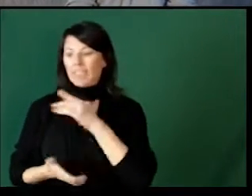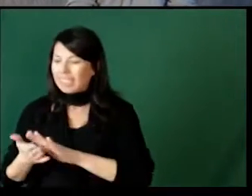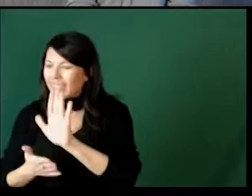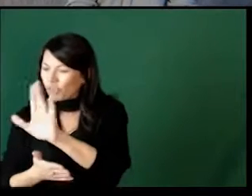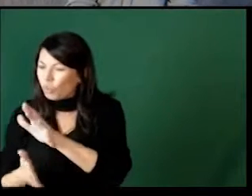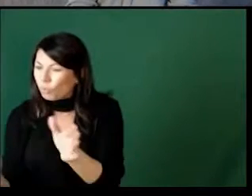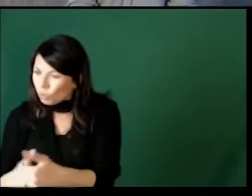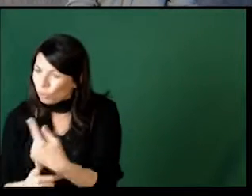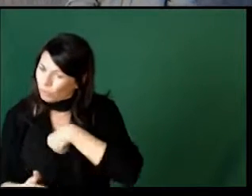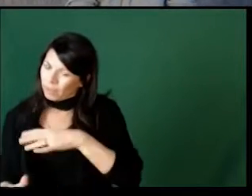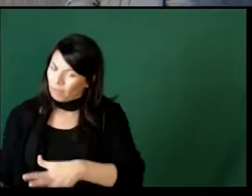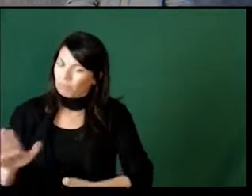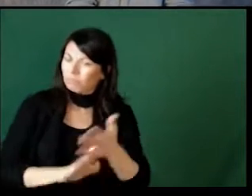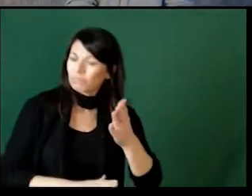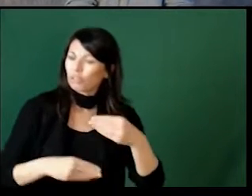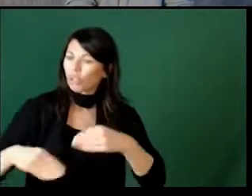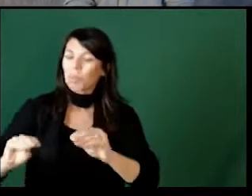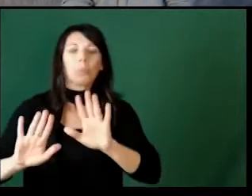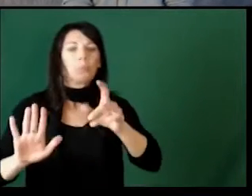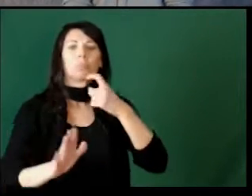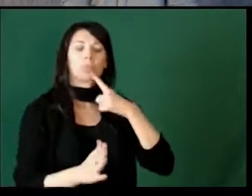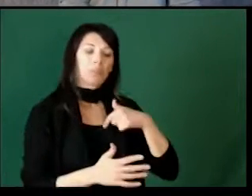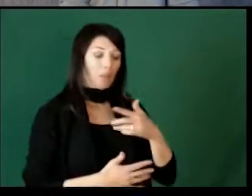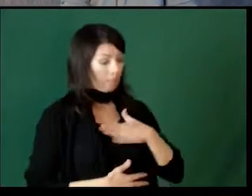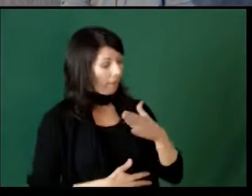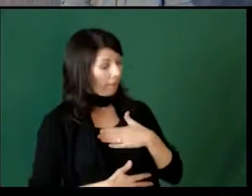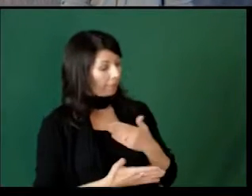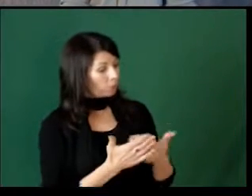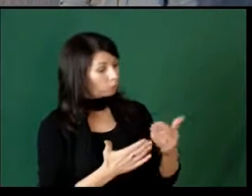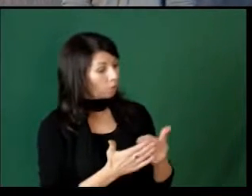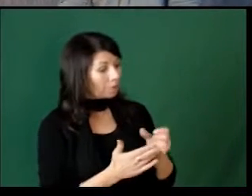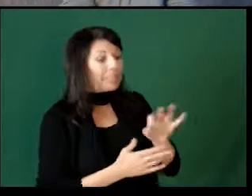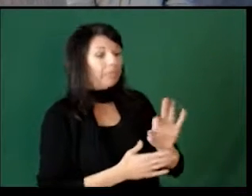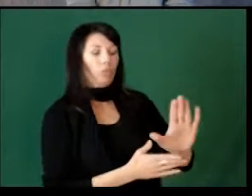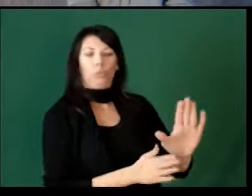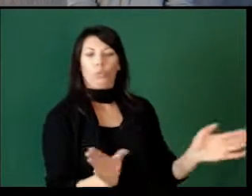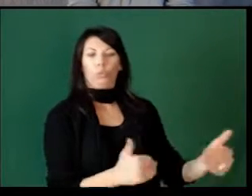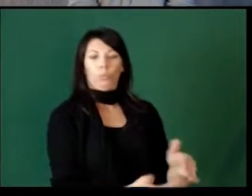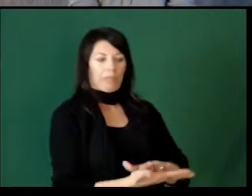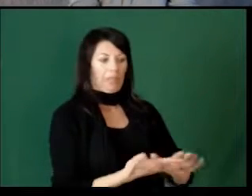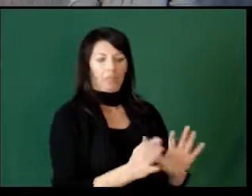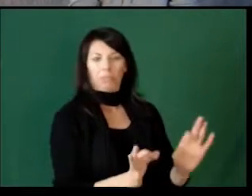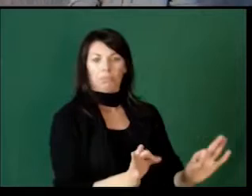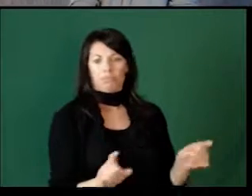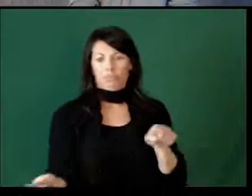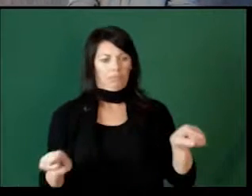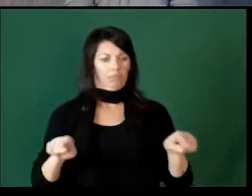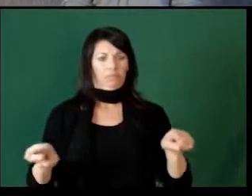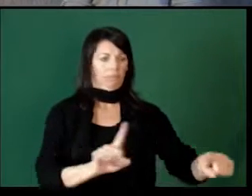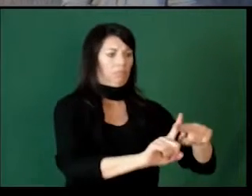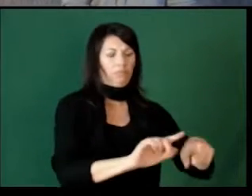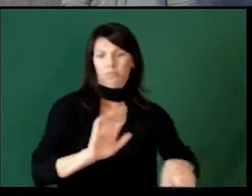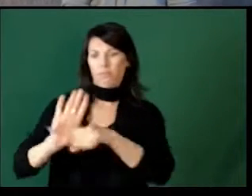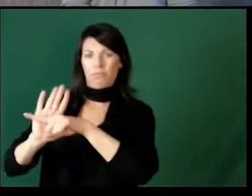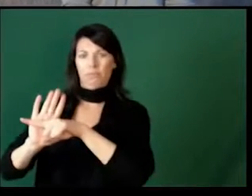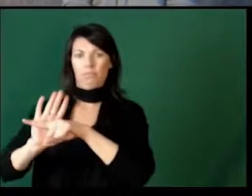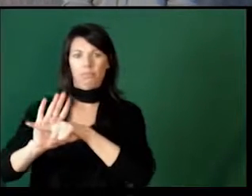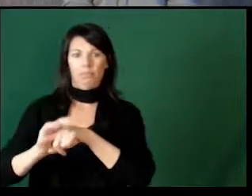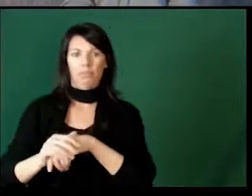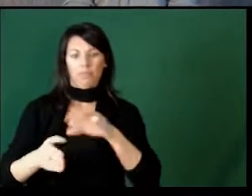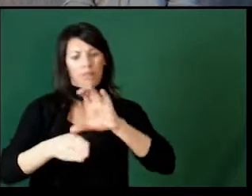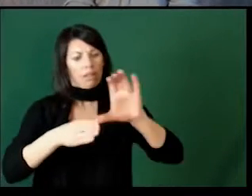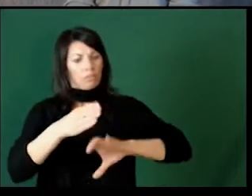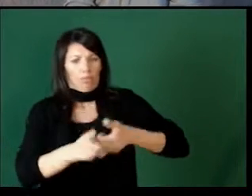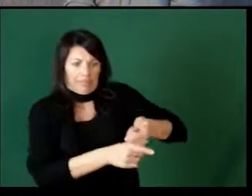clean your room so we can go shopping, you would say, I'll be happy to take you shopping when your room is clean. The consequence is